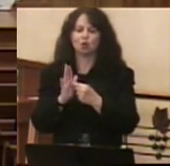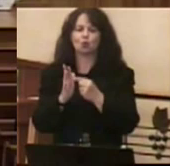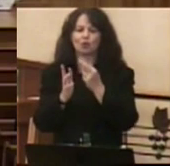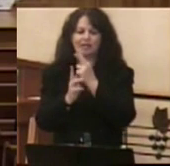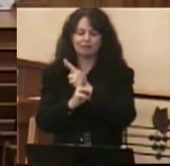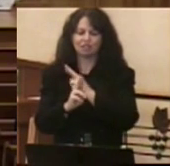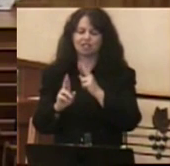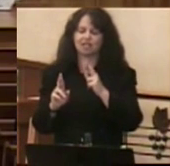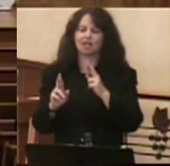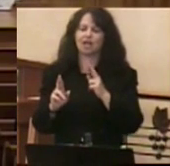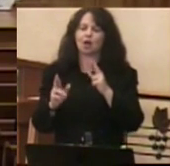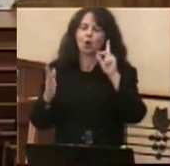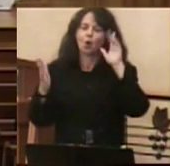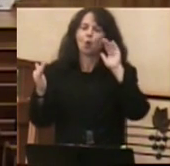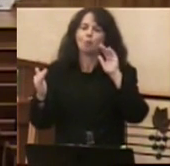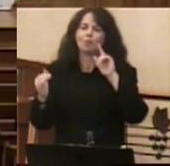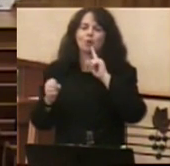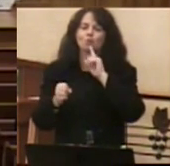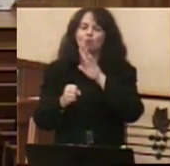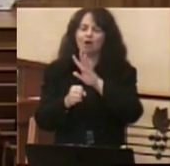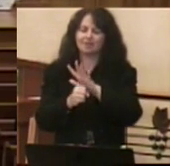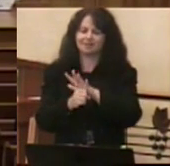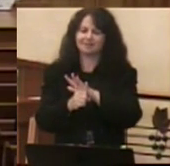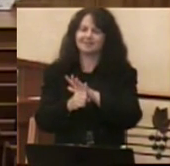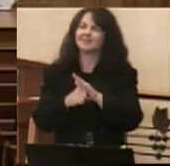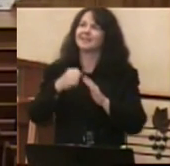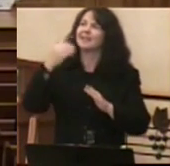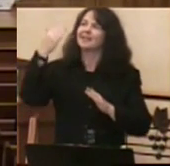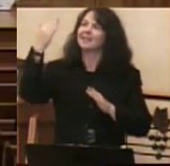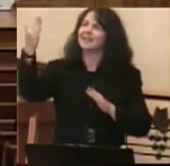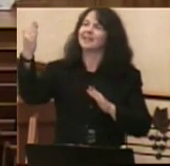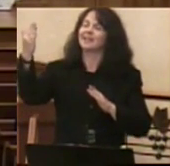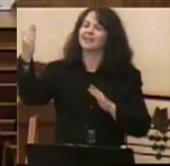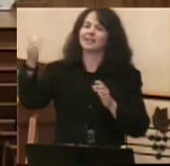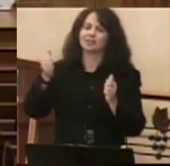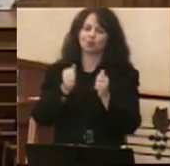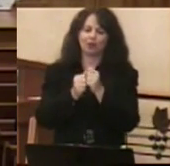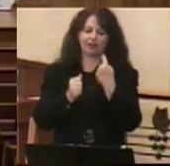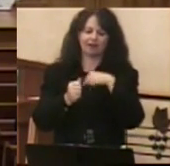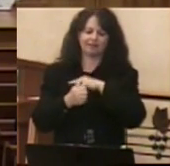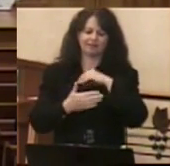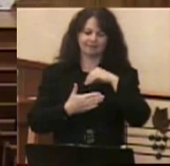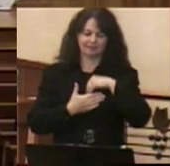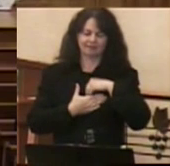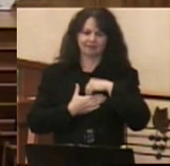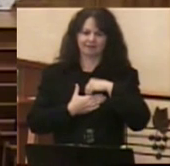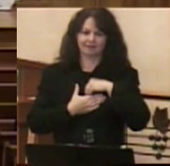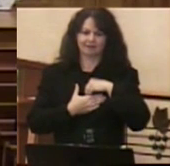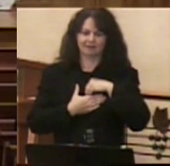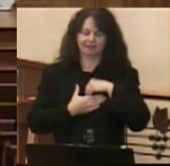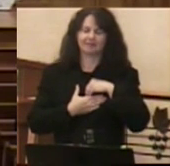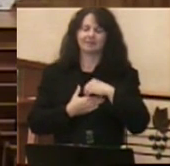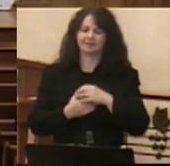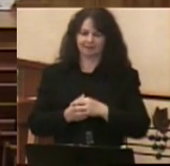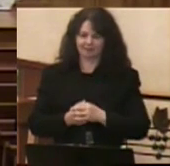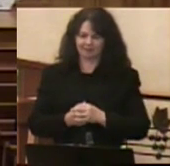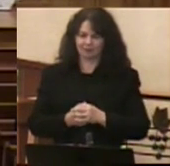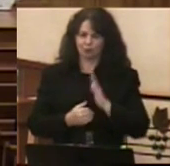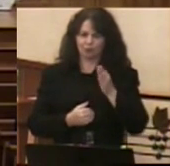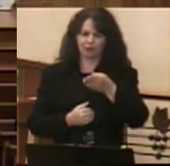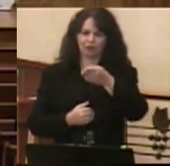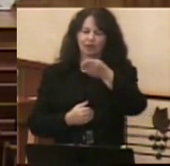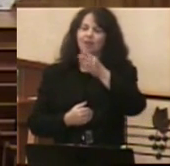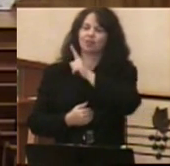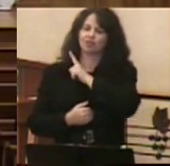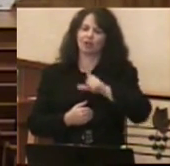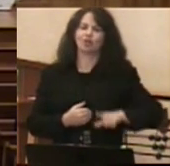hope and promise is the God who goes with you. Therefore may the Lord of